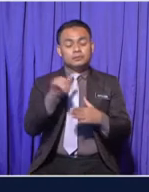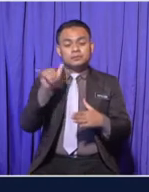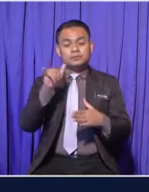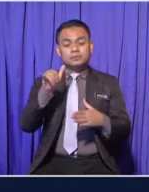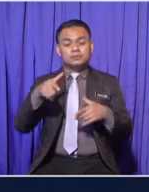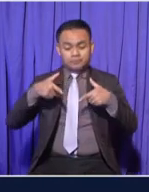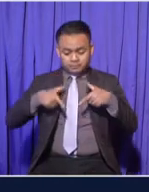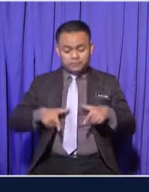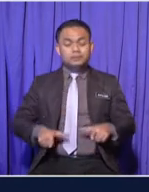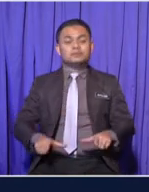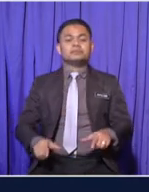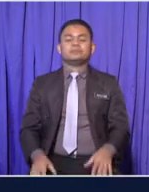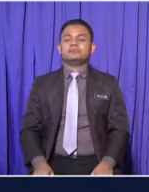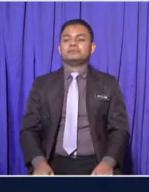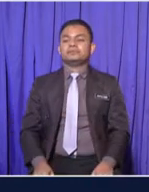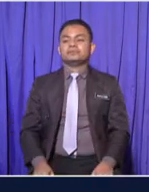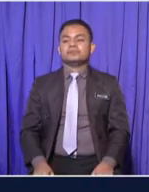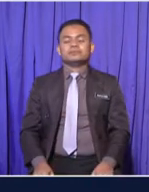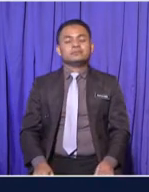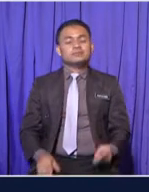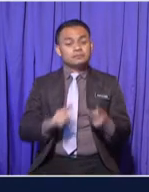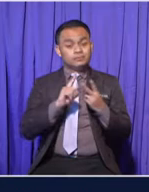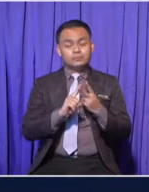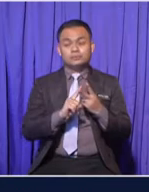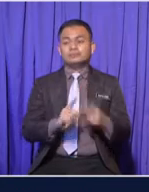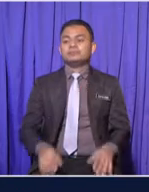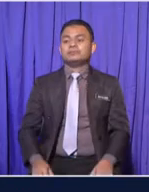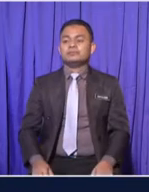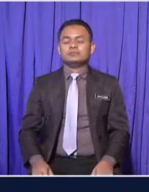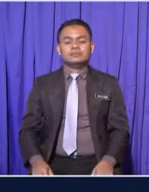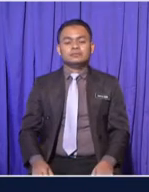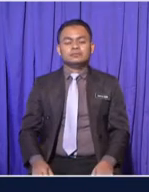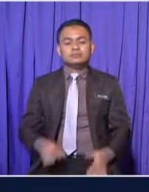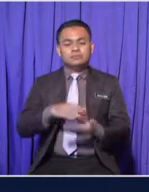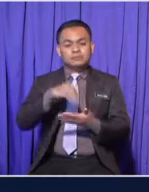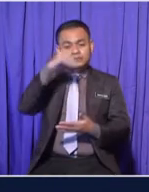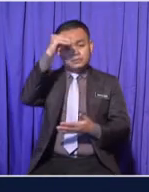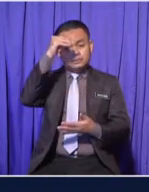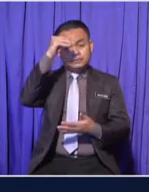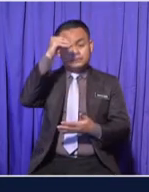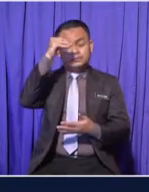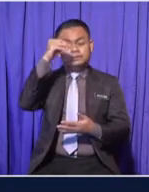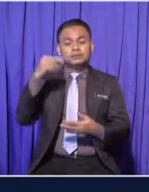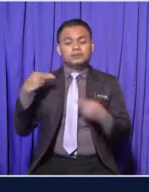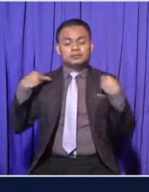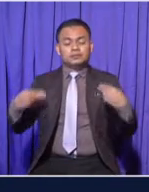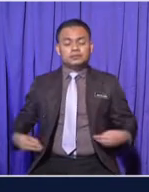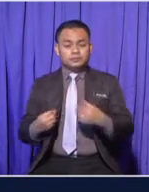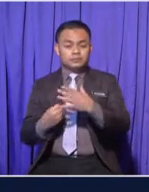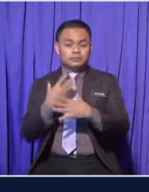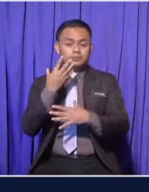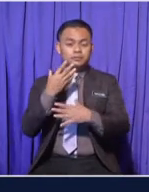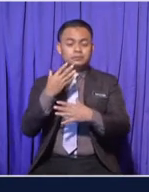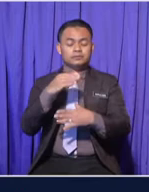birth Next, we will learn about human growth and the life cycle